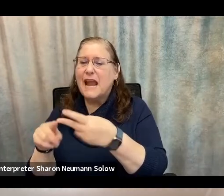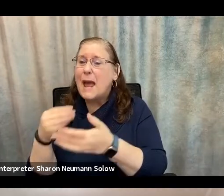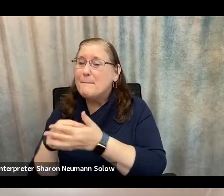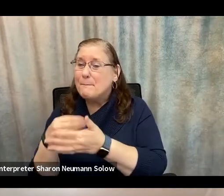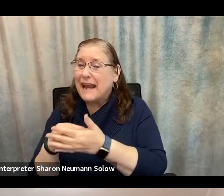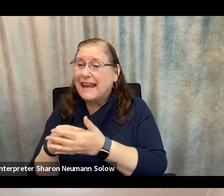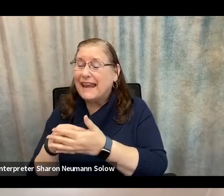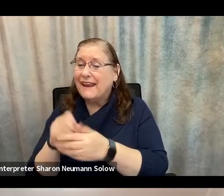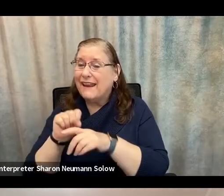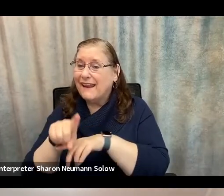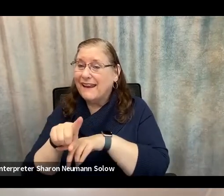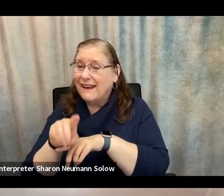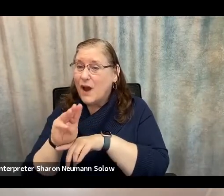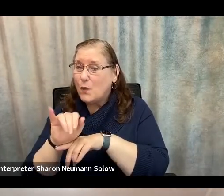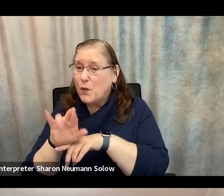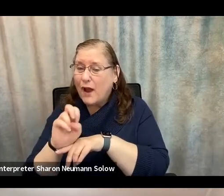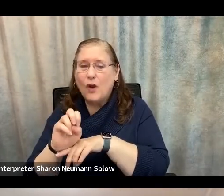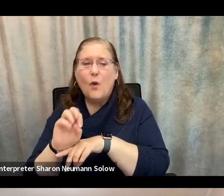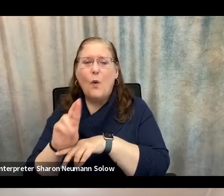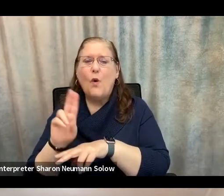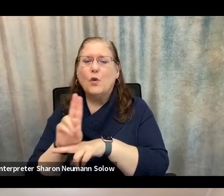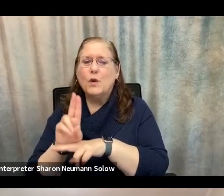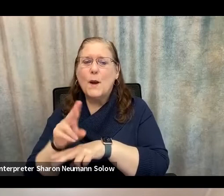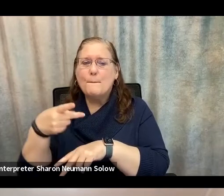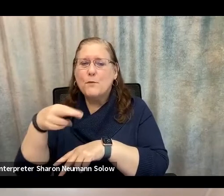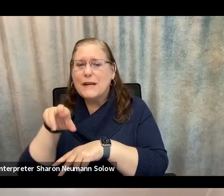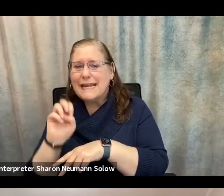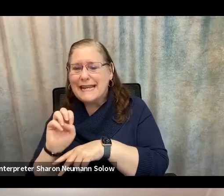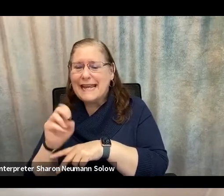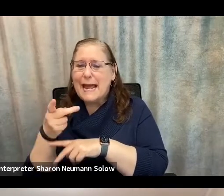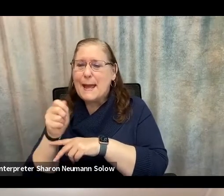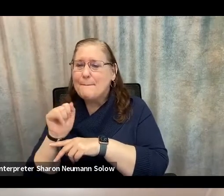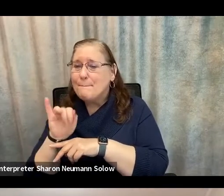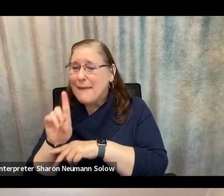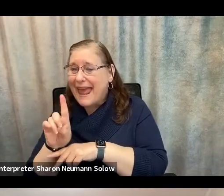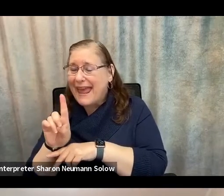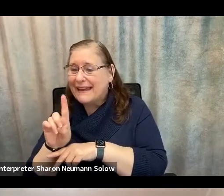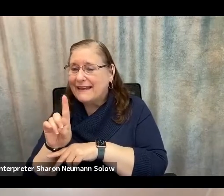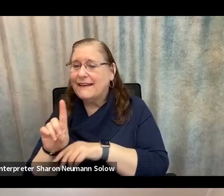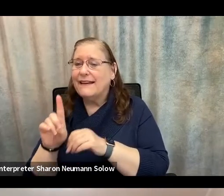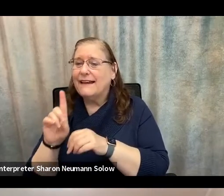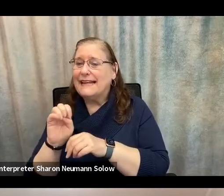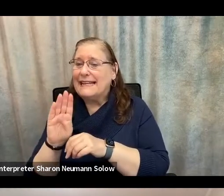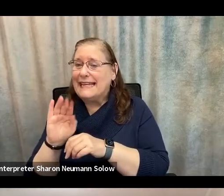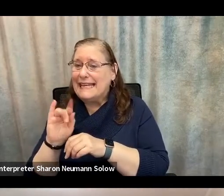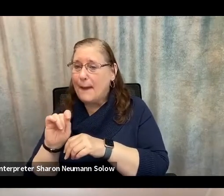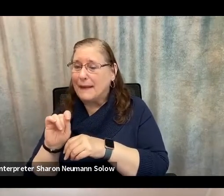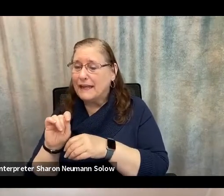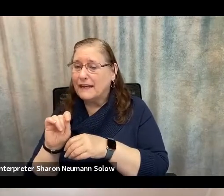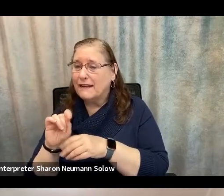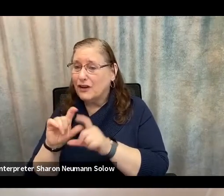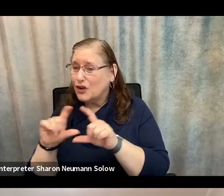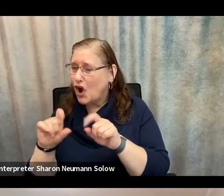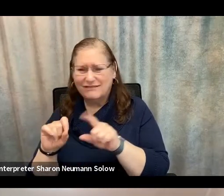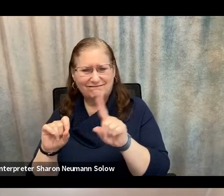send money using a prepaid debit card. That's not how those benefits